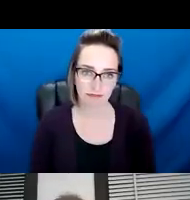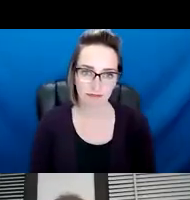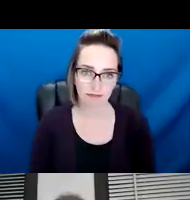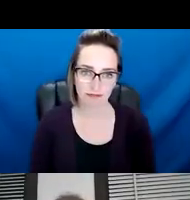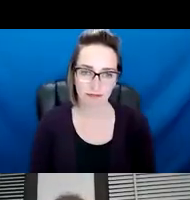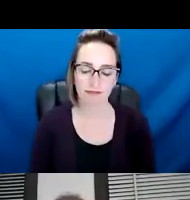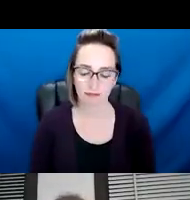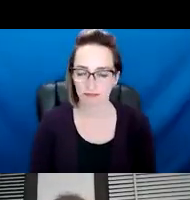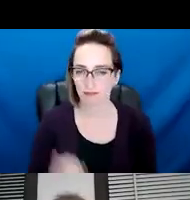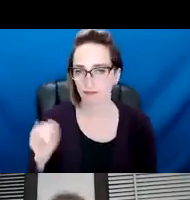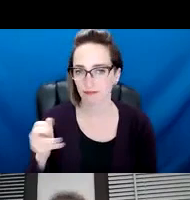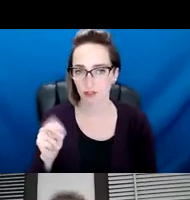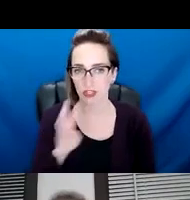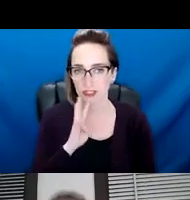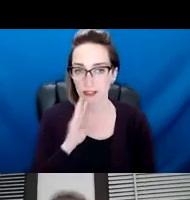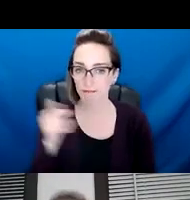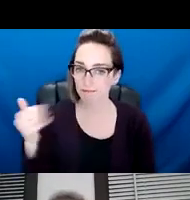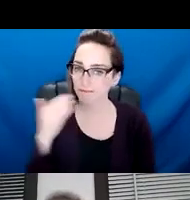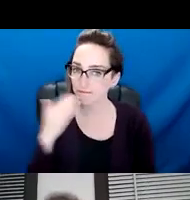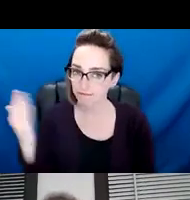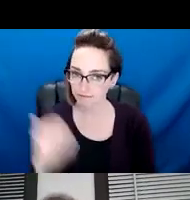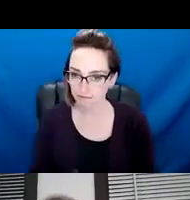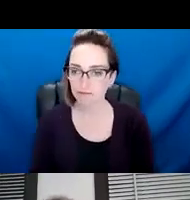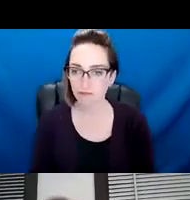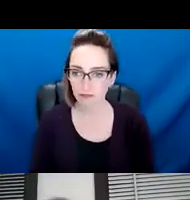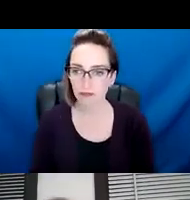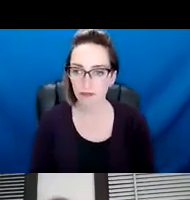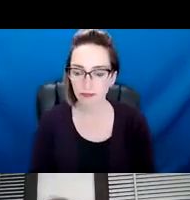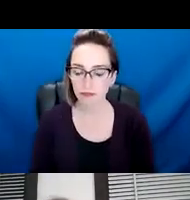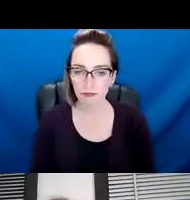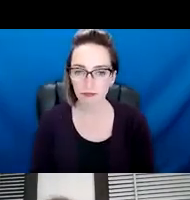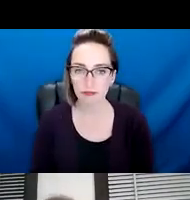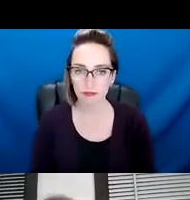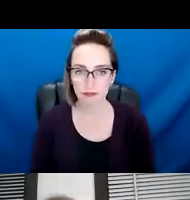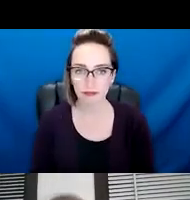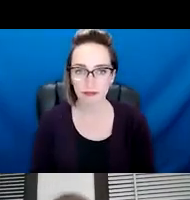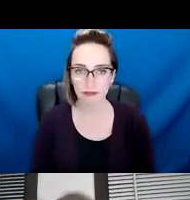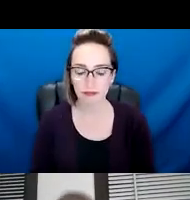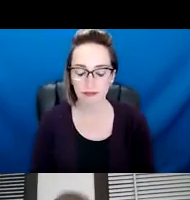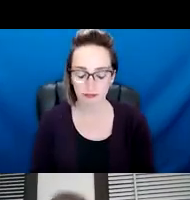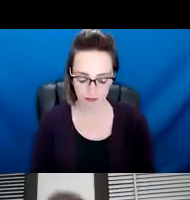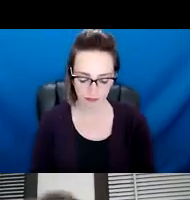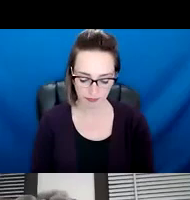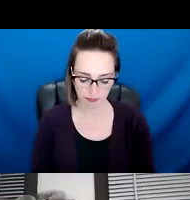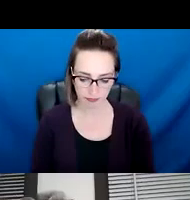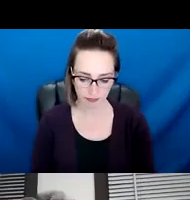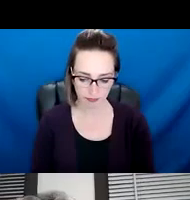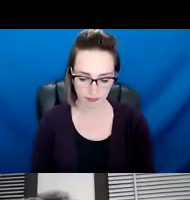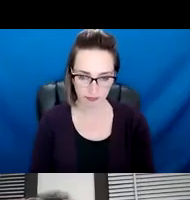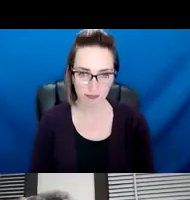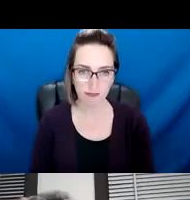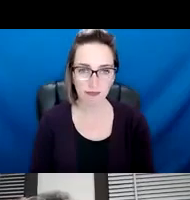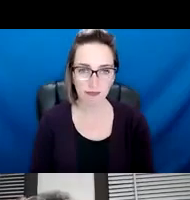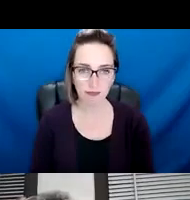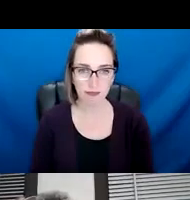Thank you for that chief. Um, I wanted to shift gears a little bit, um, and, um,